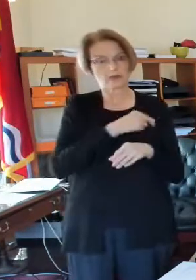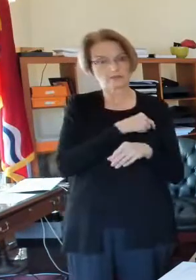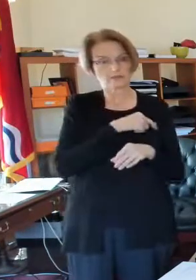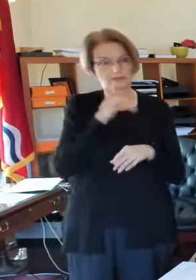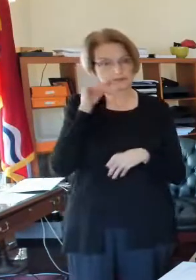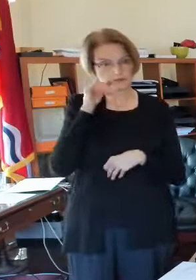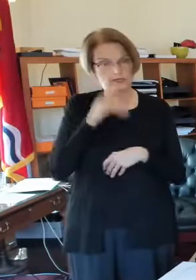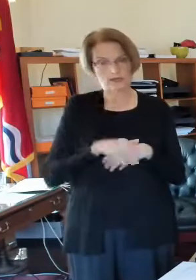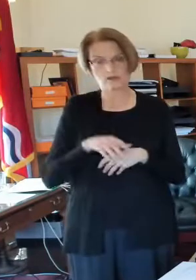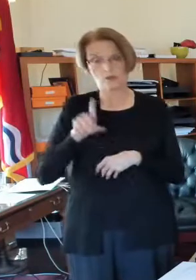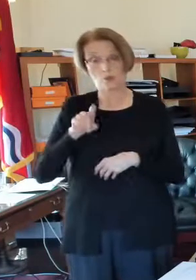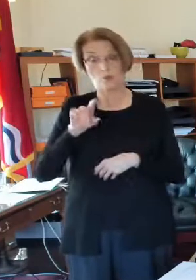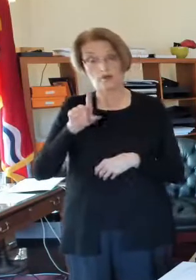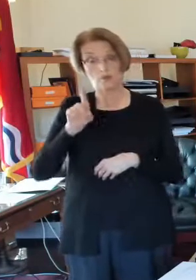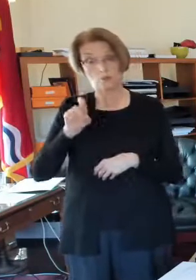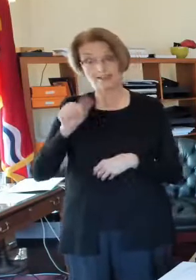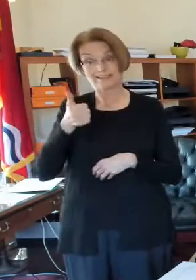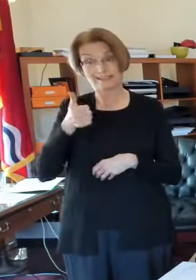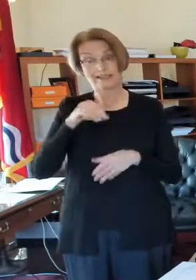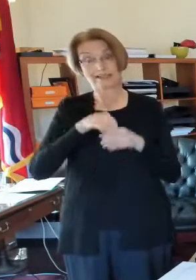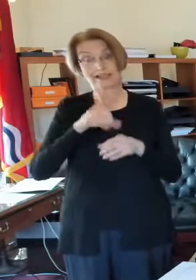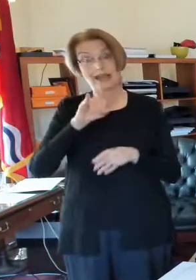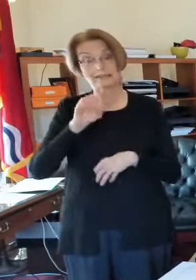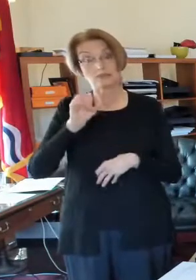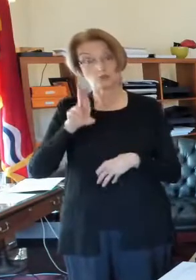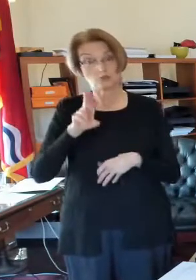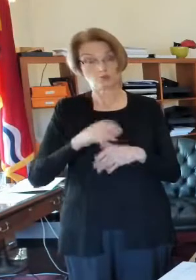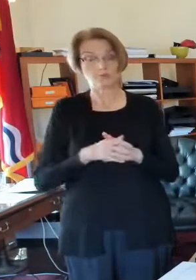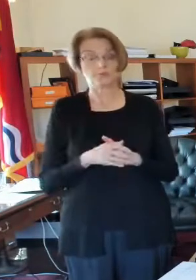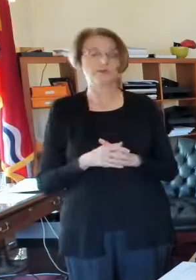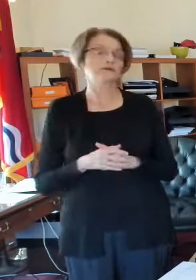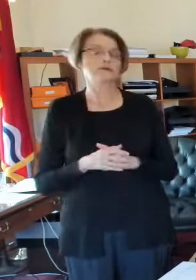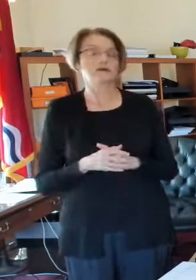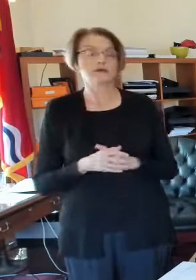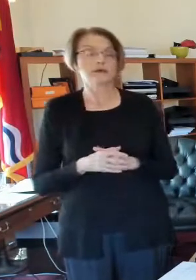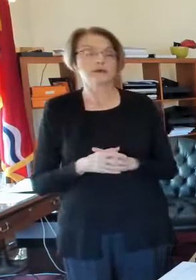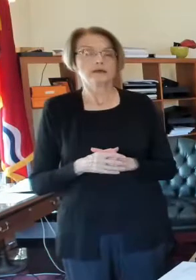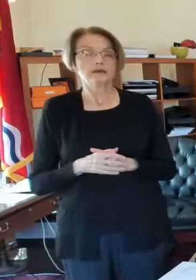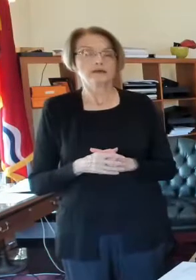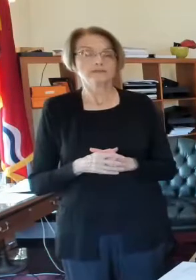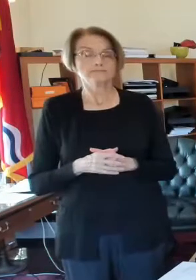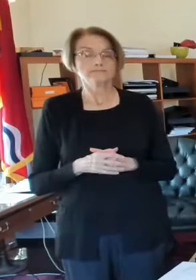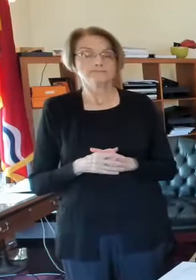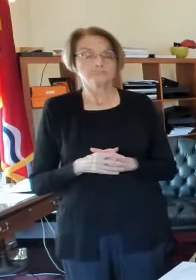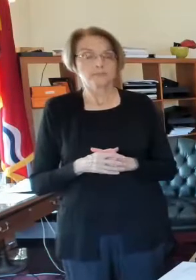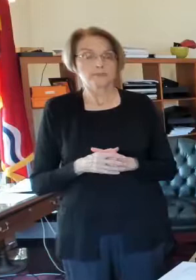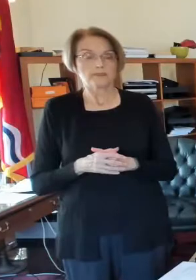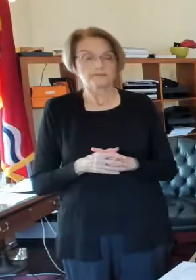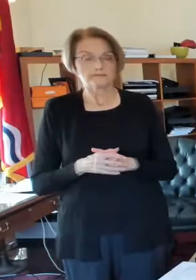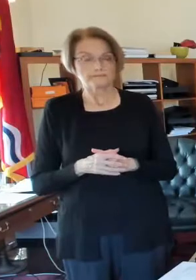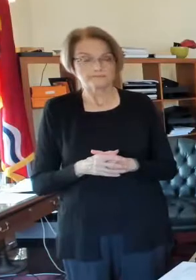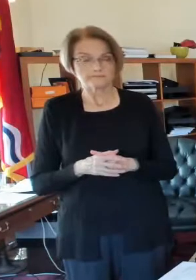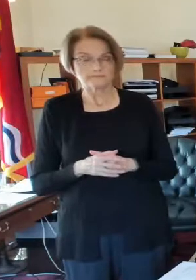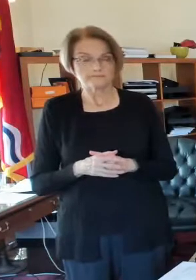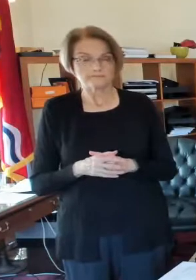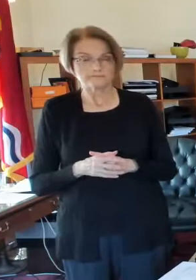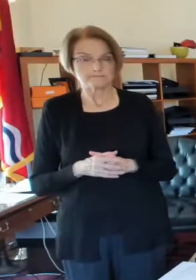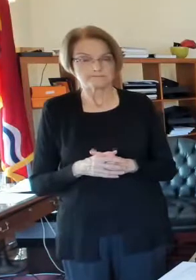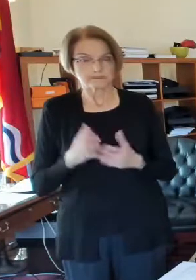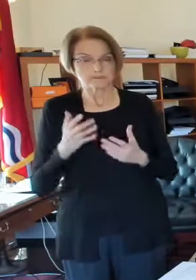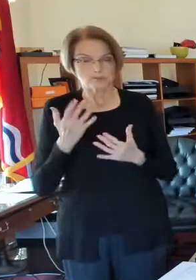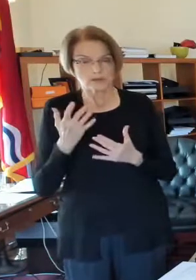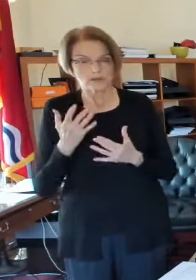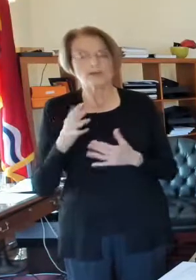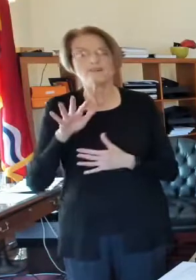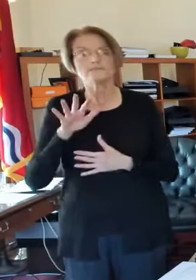110 were in the ICU, and, hang on